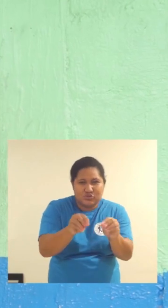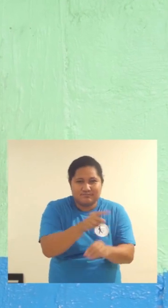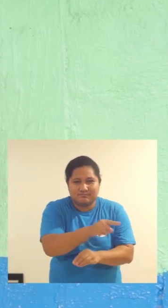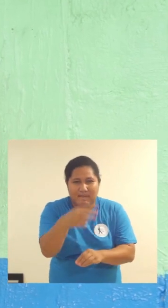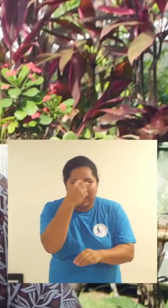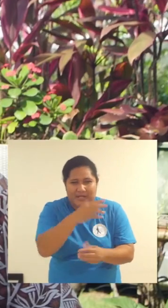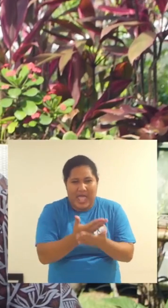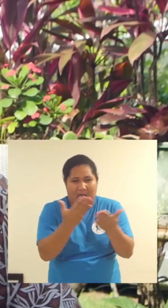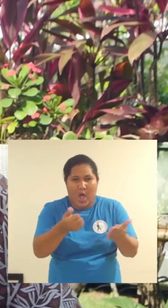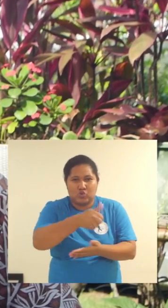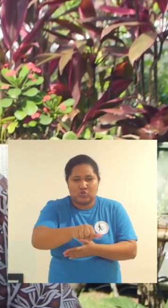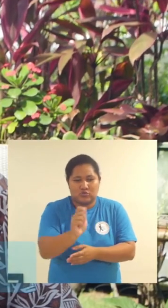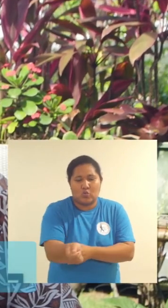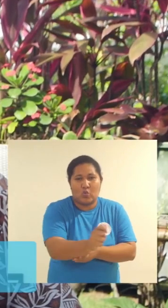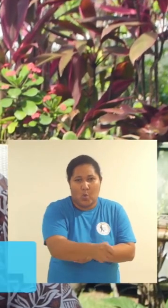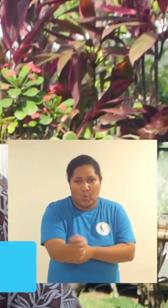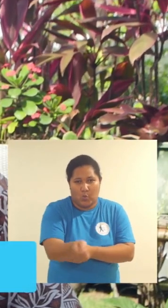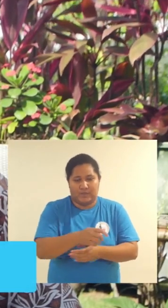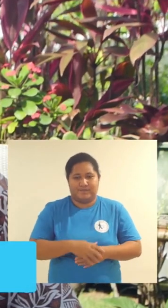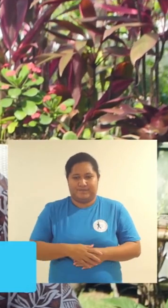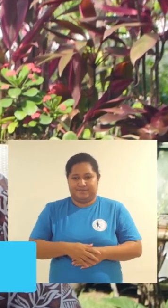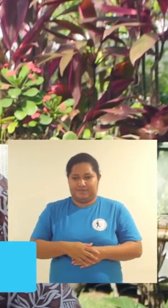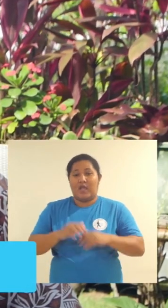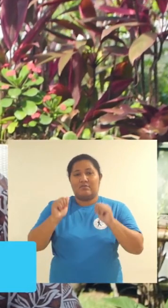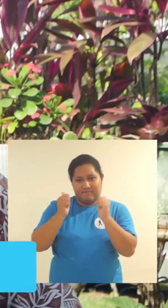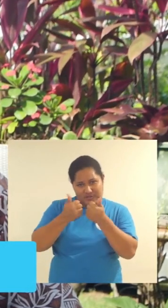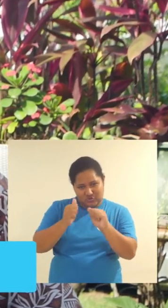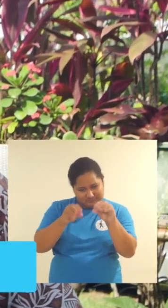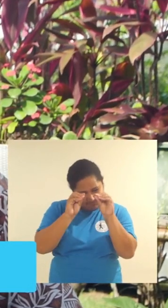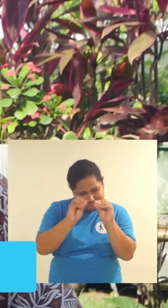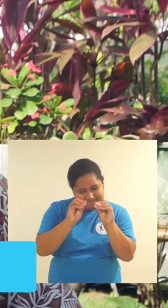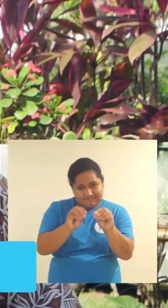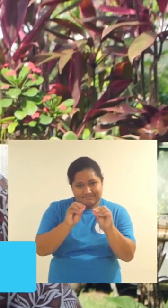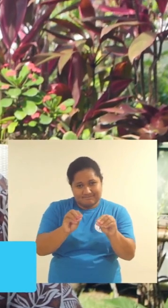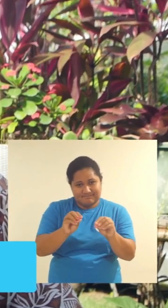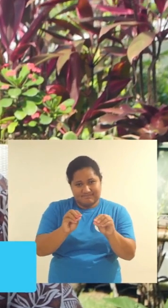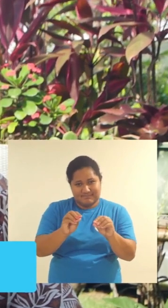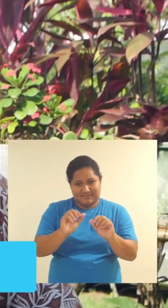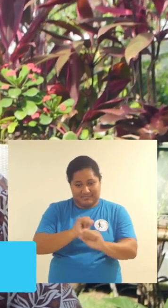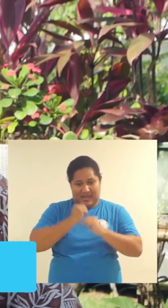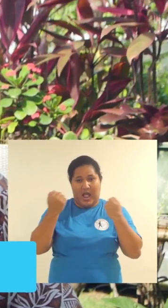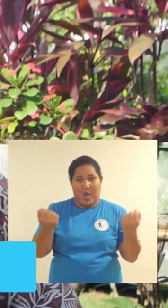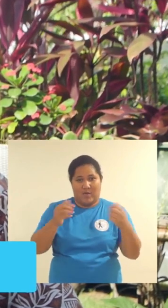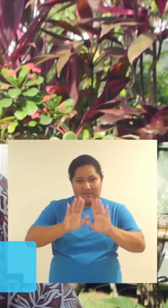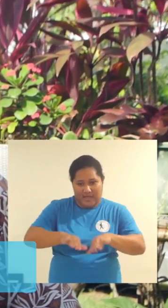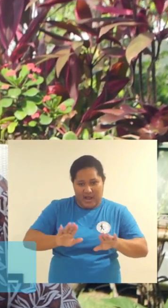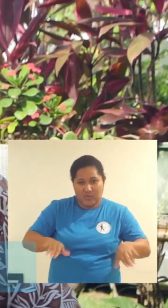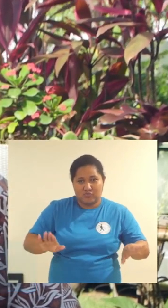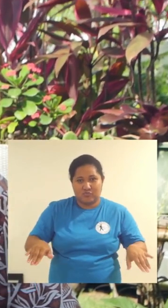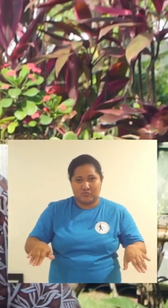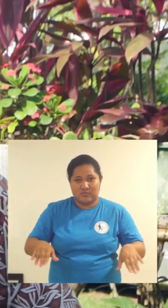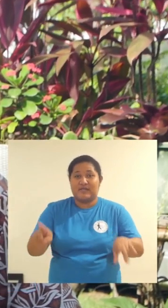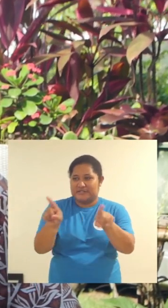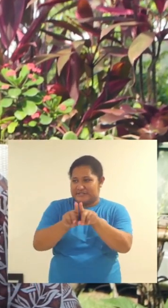you the total oh my now you know yeah yeah my father in my